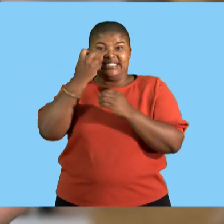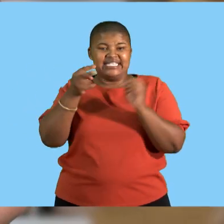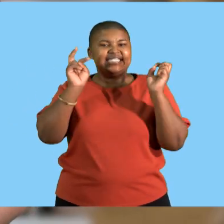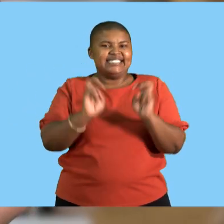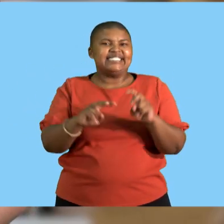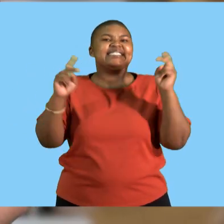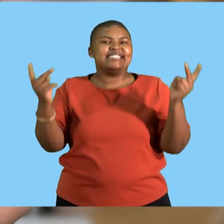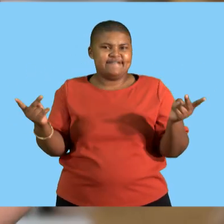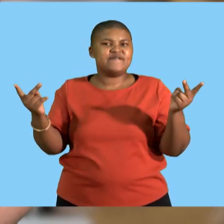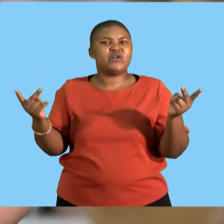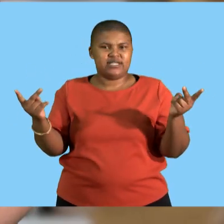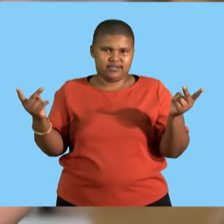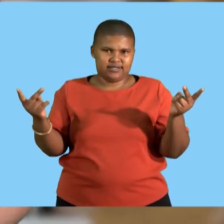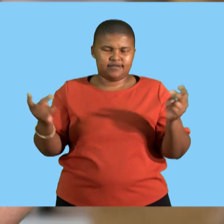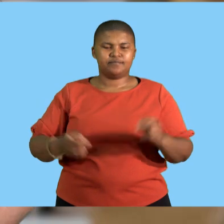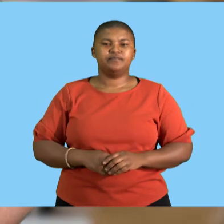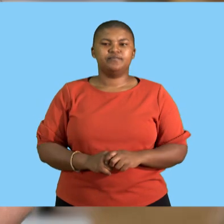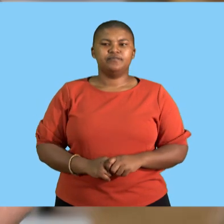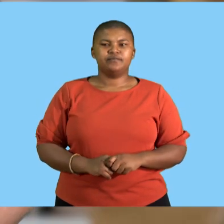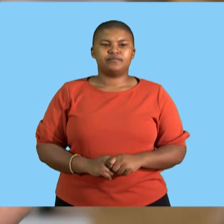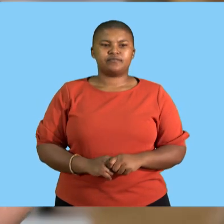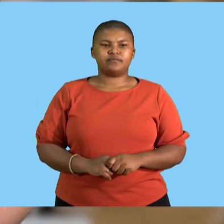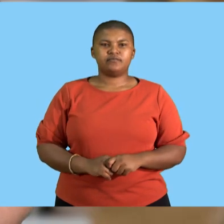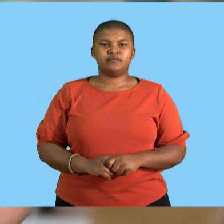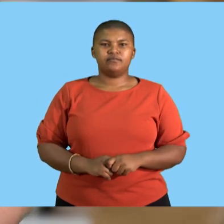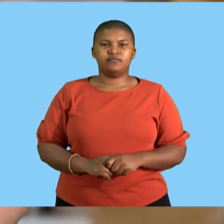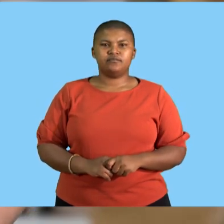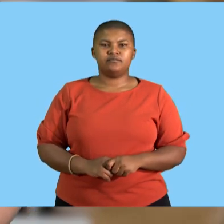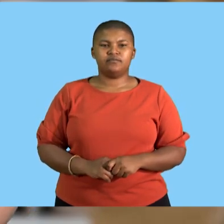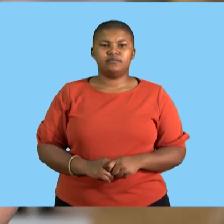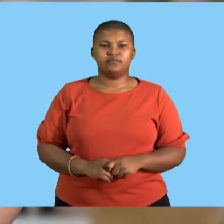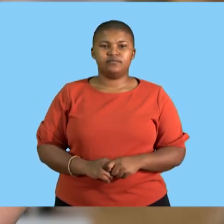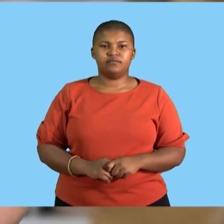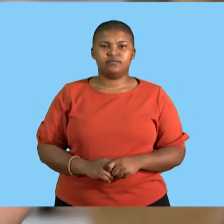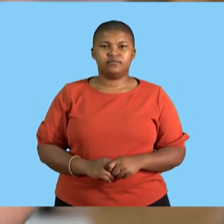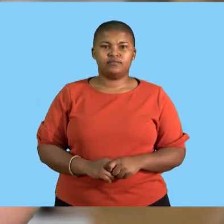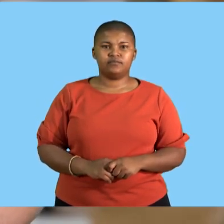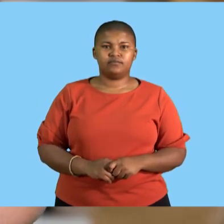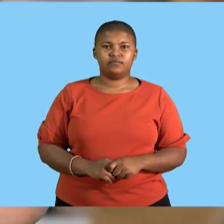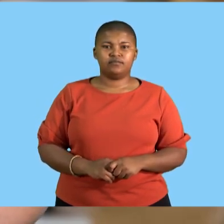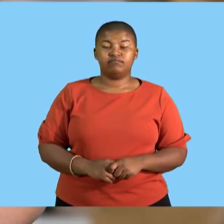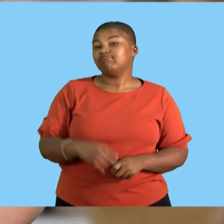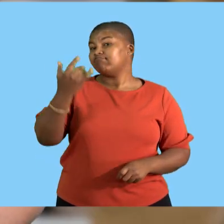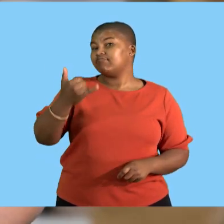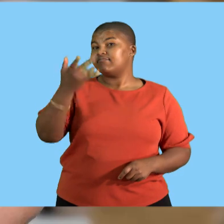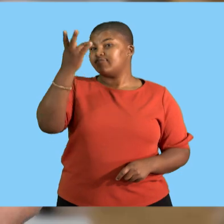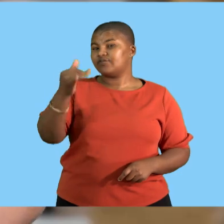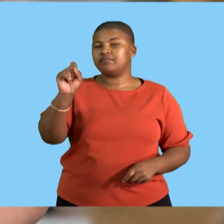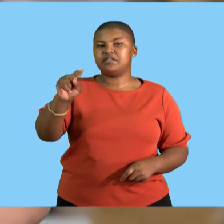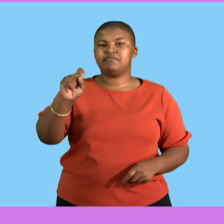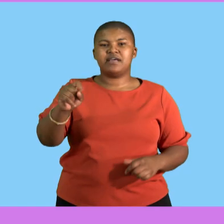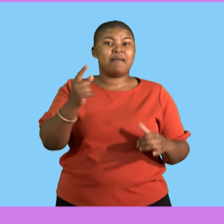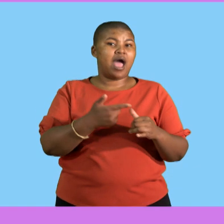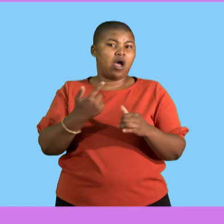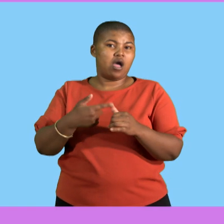interest rate or inflation rate rather. Let's look at some calculations.